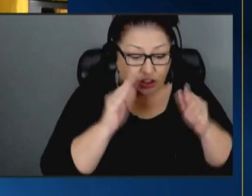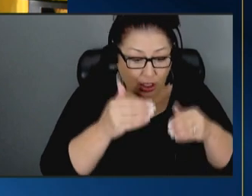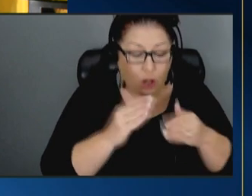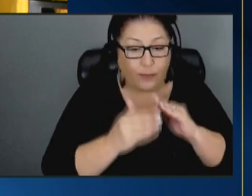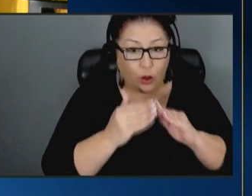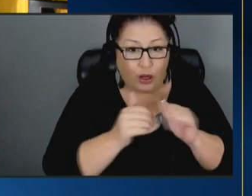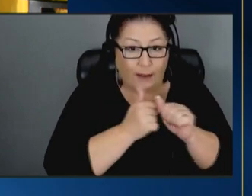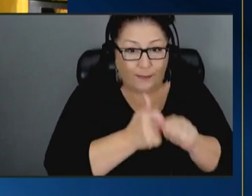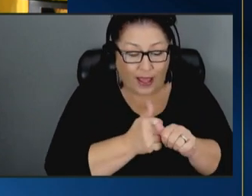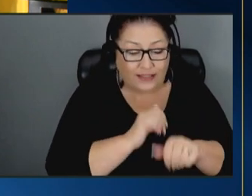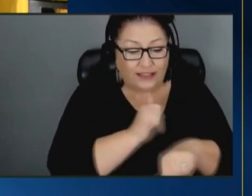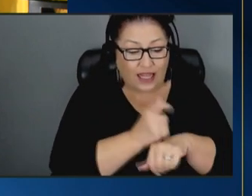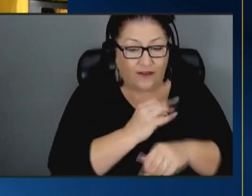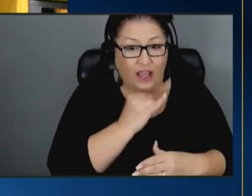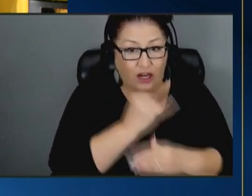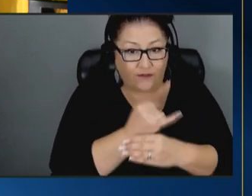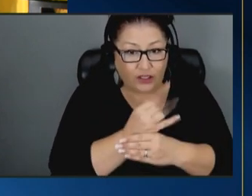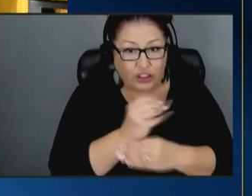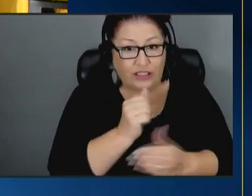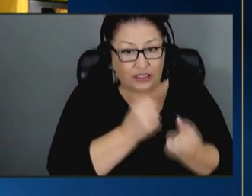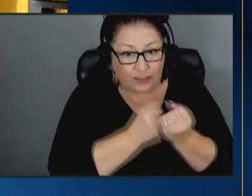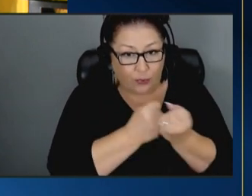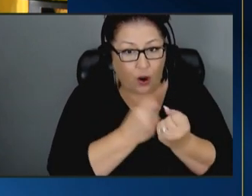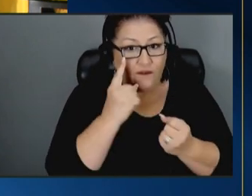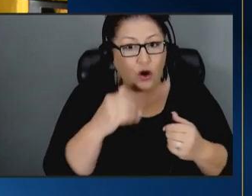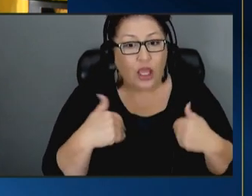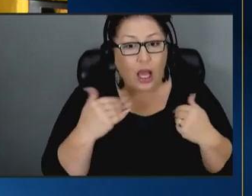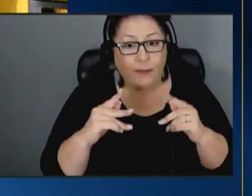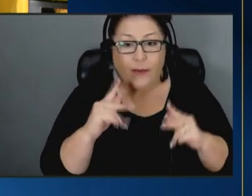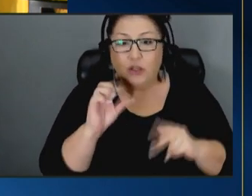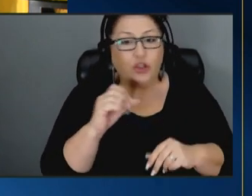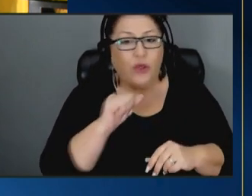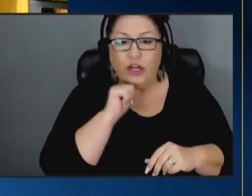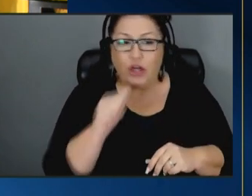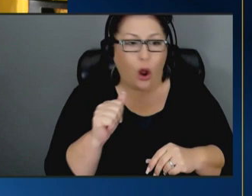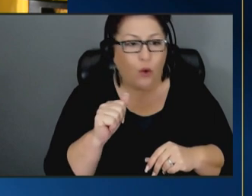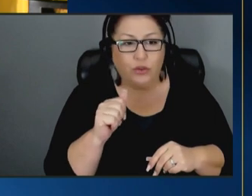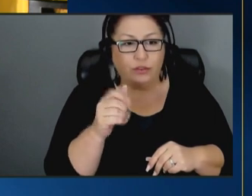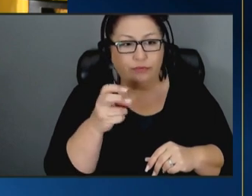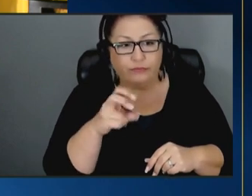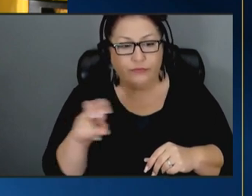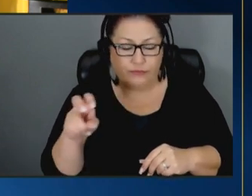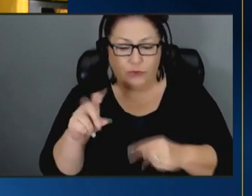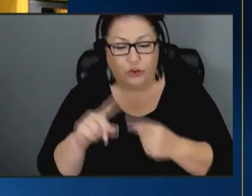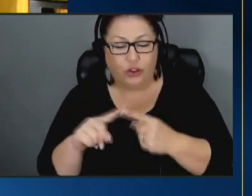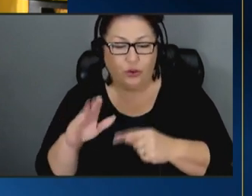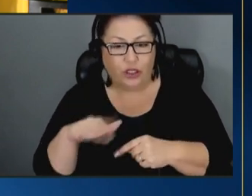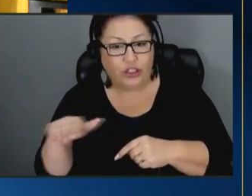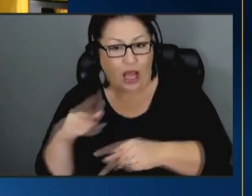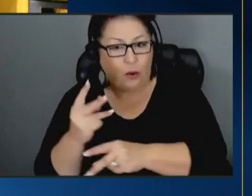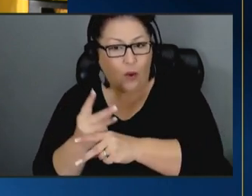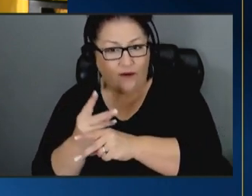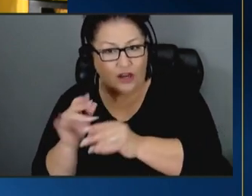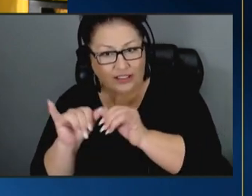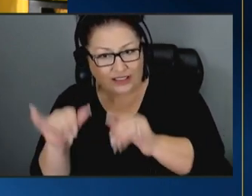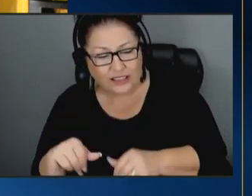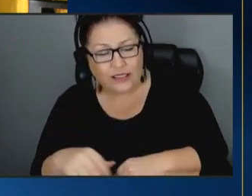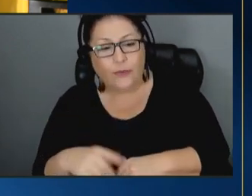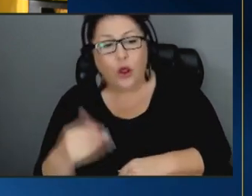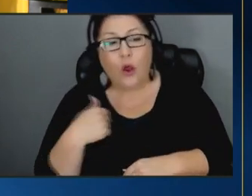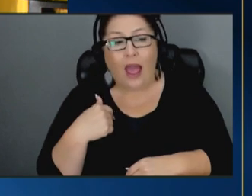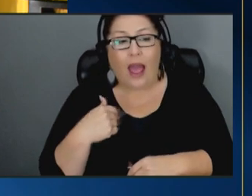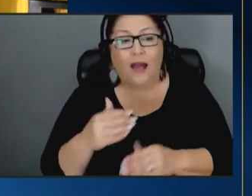of interventions and supports for young people so that they don't come to the attention of the child welfare system right you've got the public health